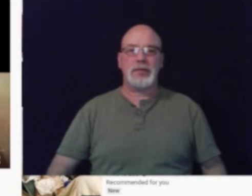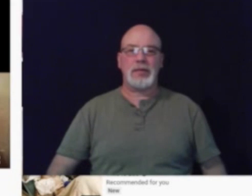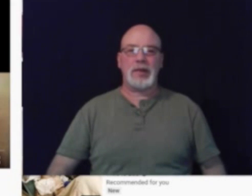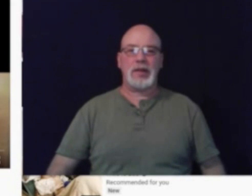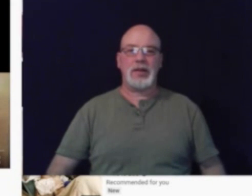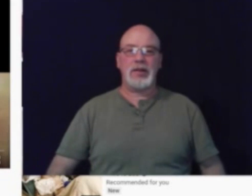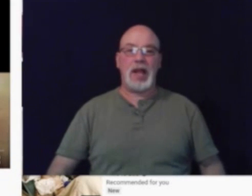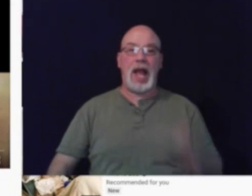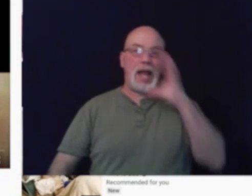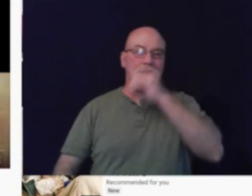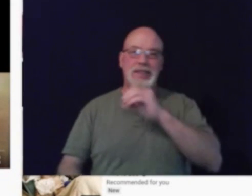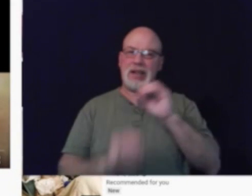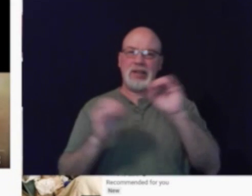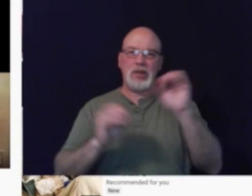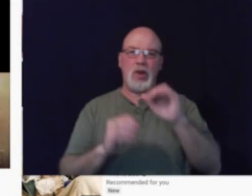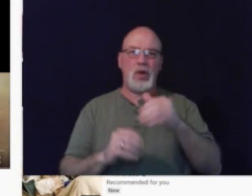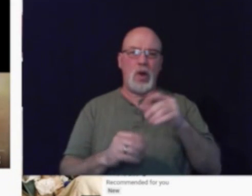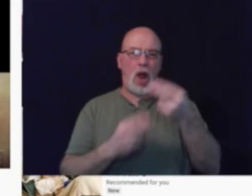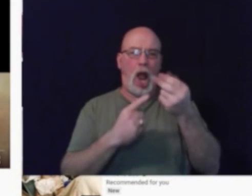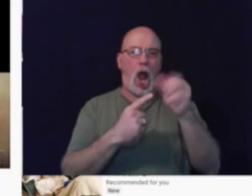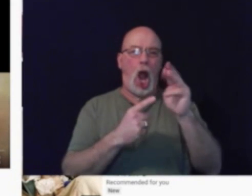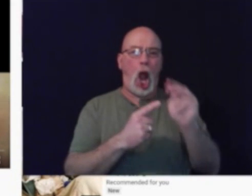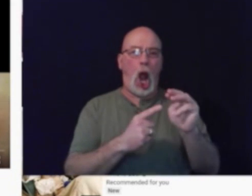there ain't no harm if I paint my...